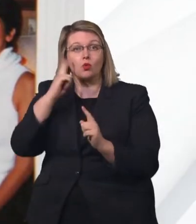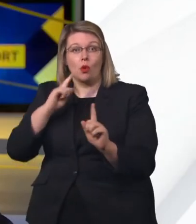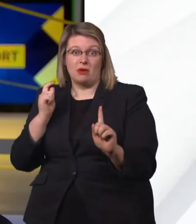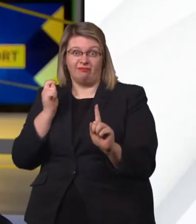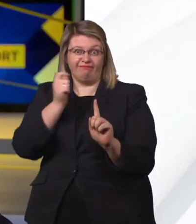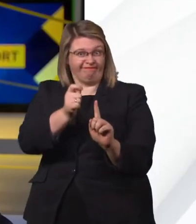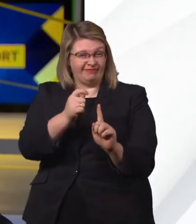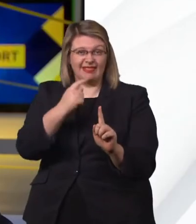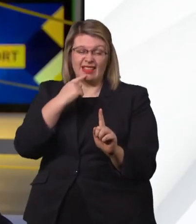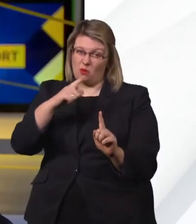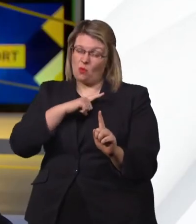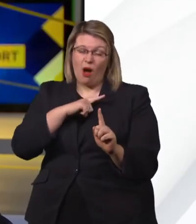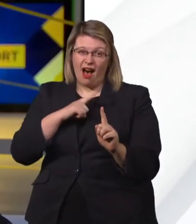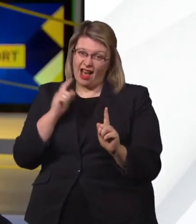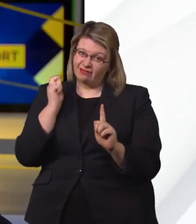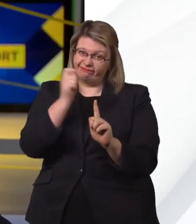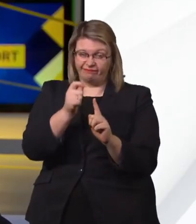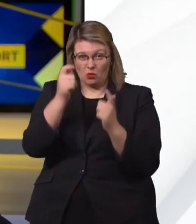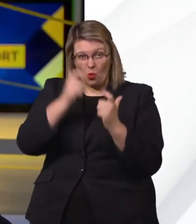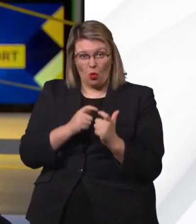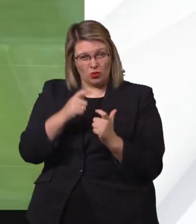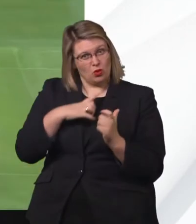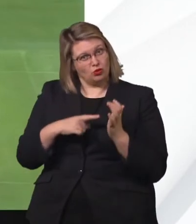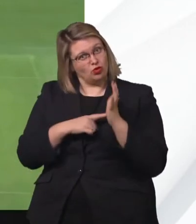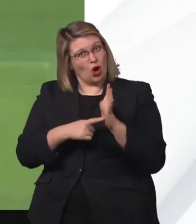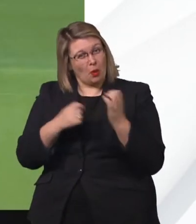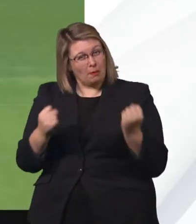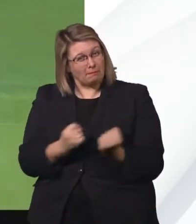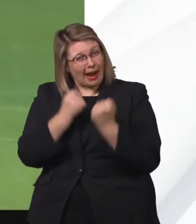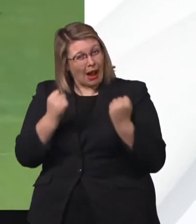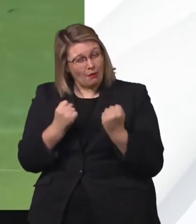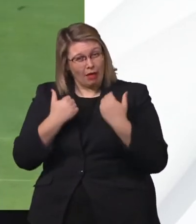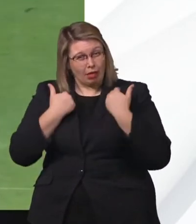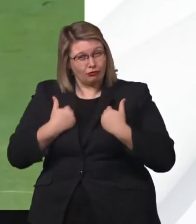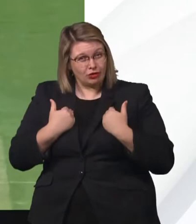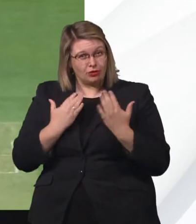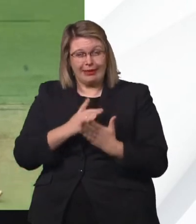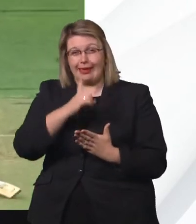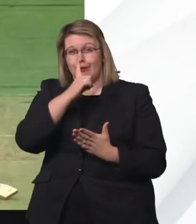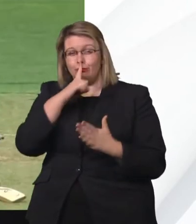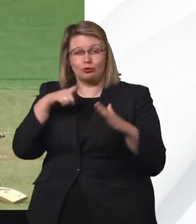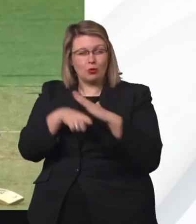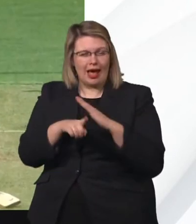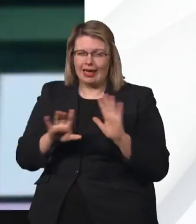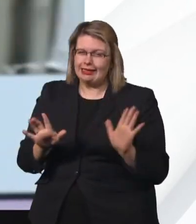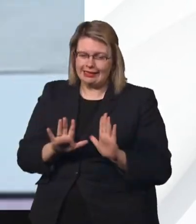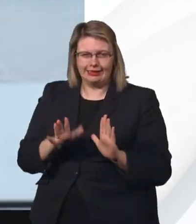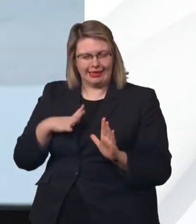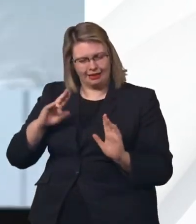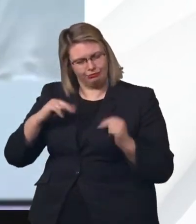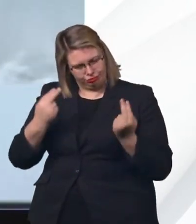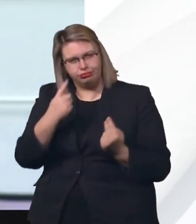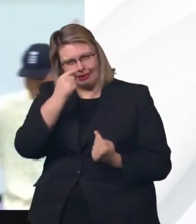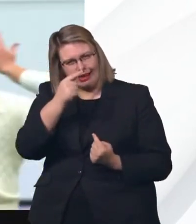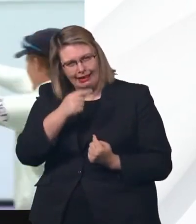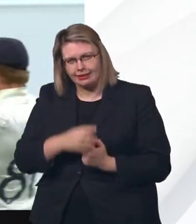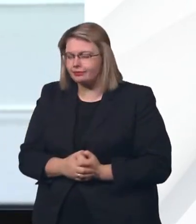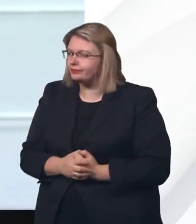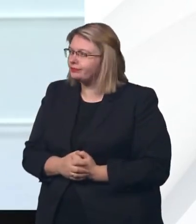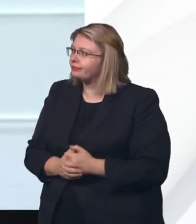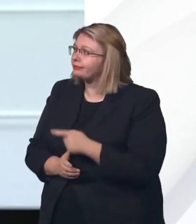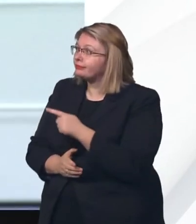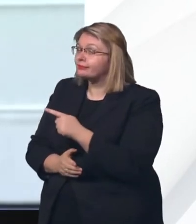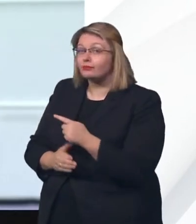Coming up in sport later in the hour on the BBC News Channel, England's cricketers are looking to sign off from the ashes on a high, but despite a strong start,